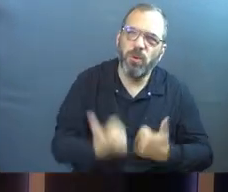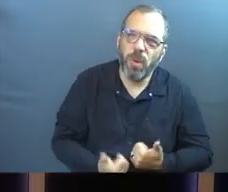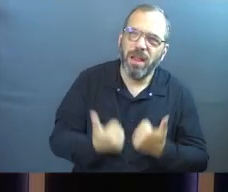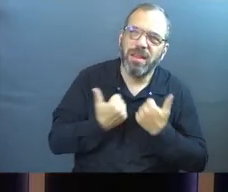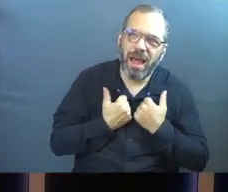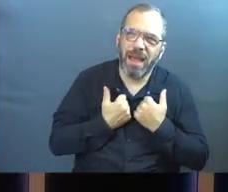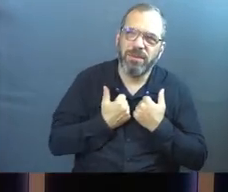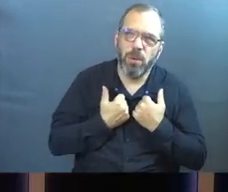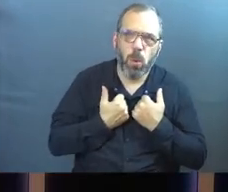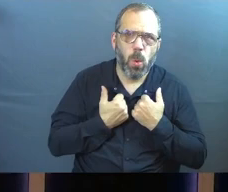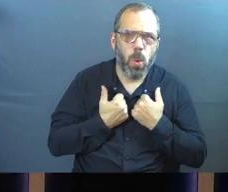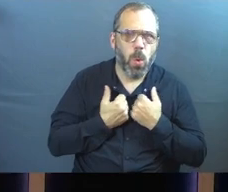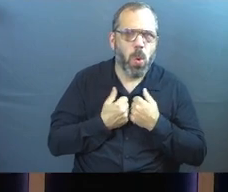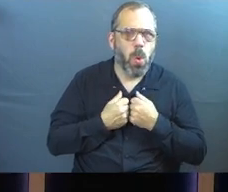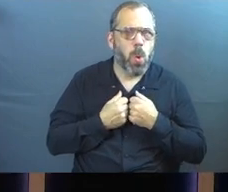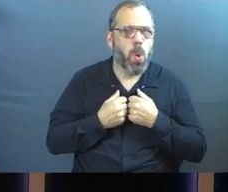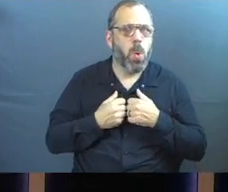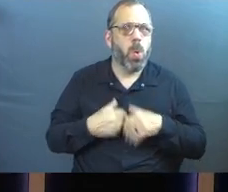That's heavy.